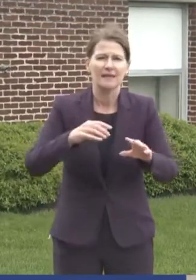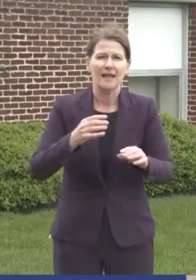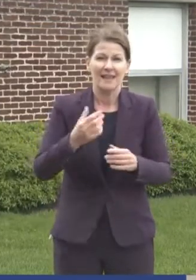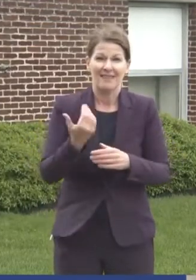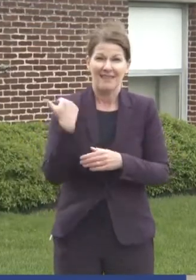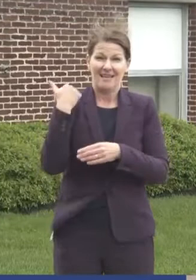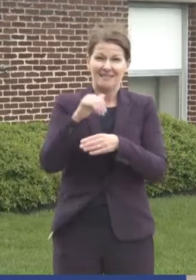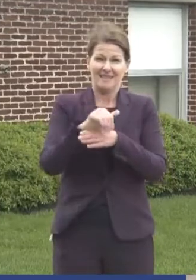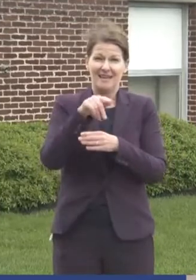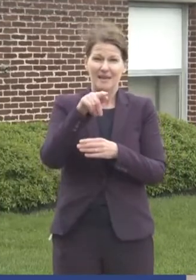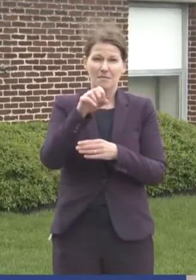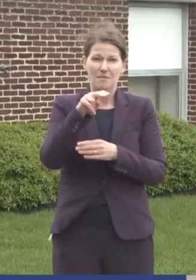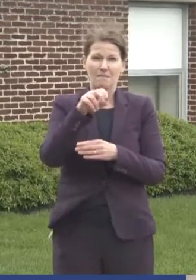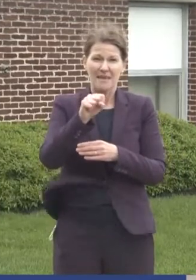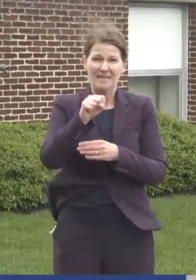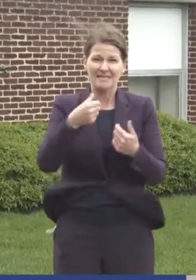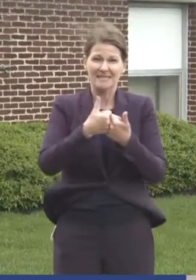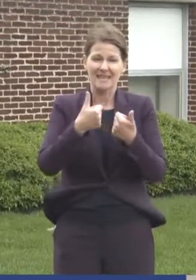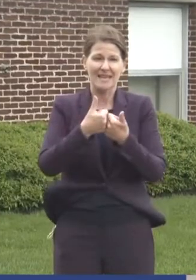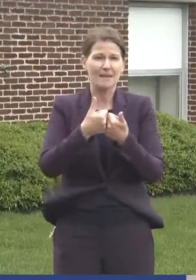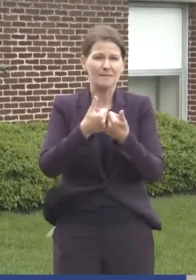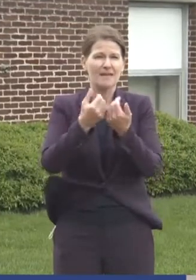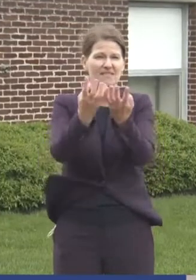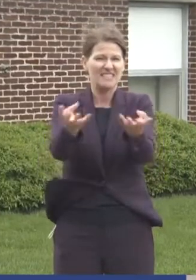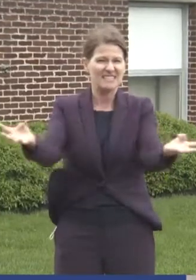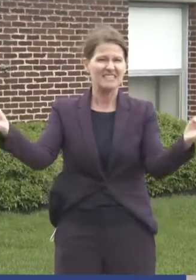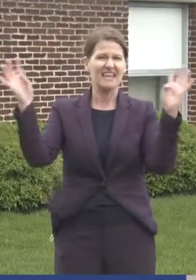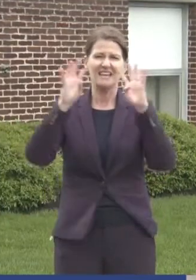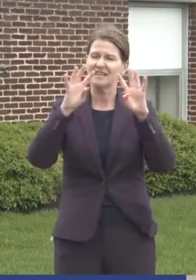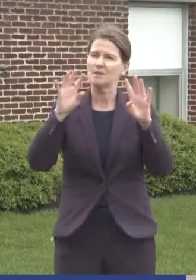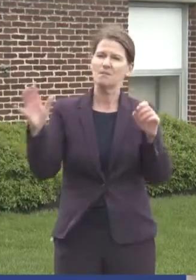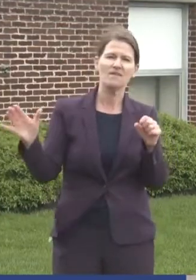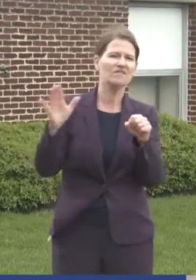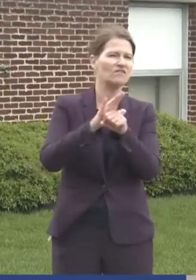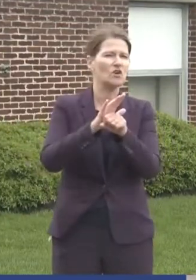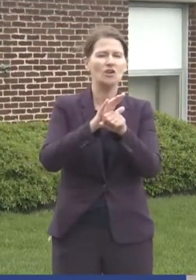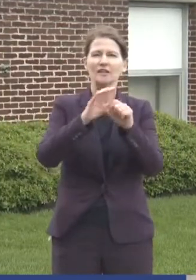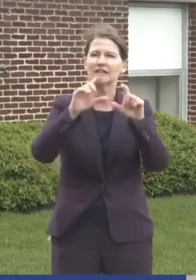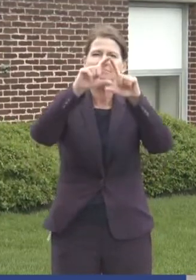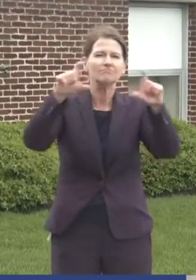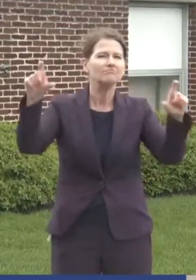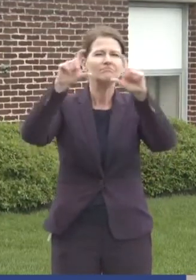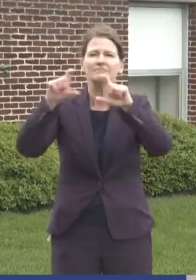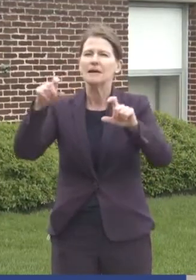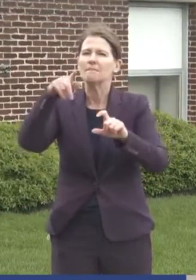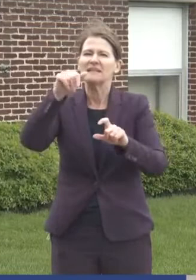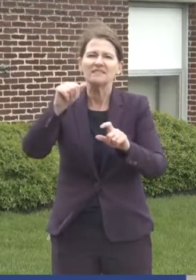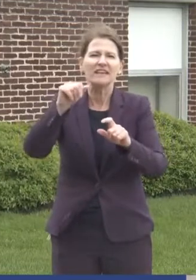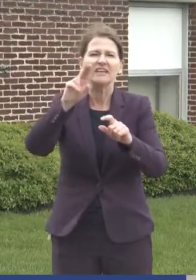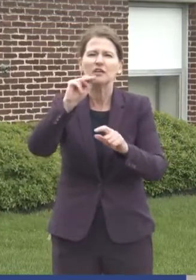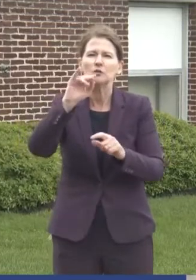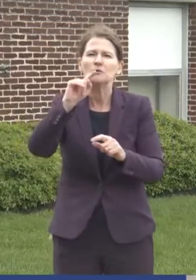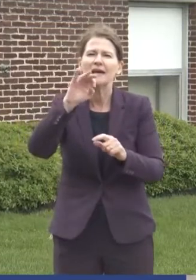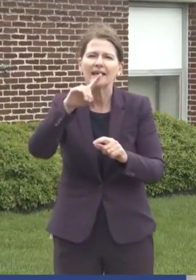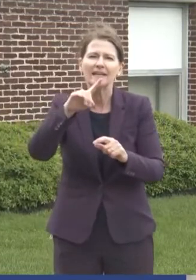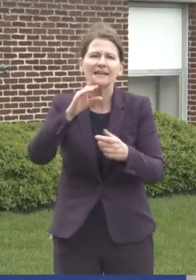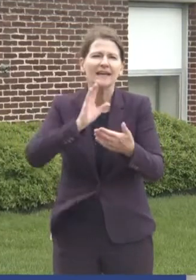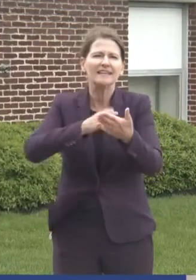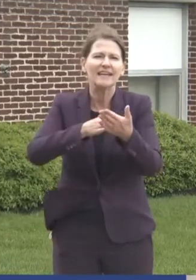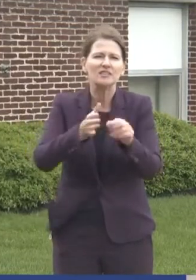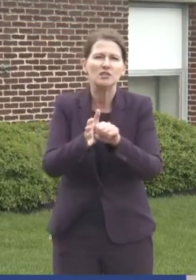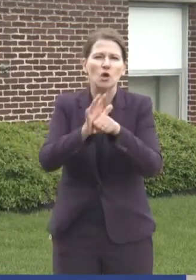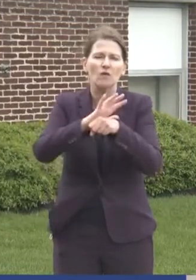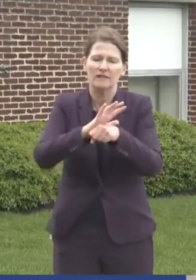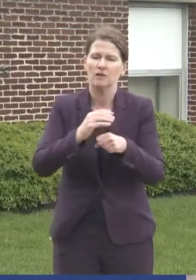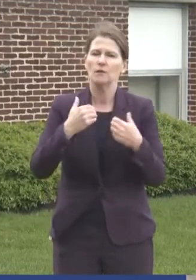at the Penn's game, the stadium was all decked out and PA Unites Against COVID. So we do have a media campaign that's